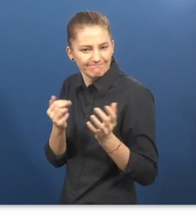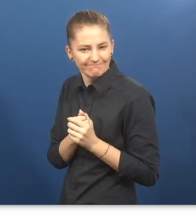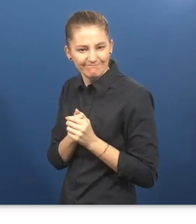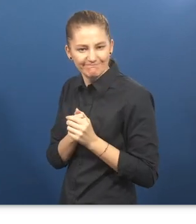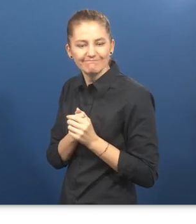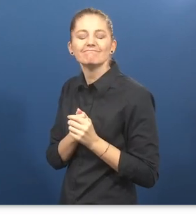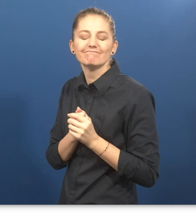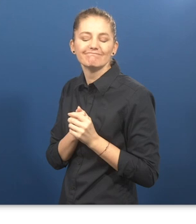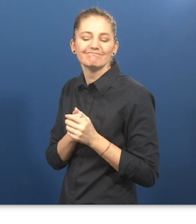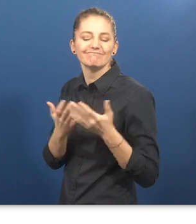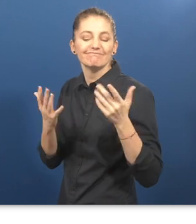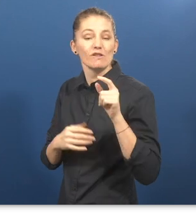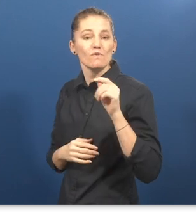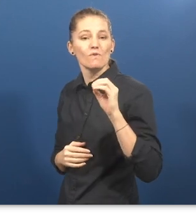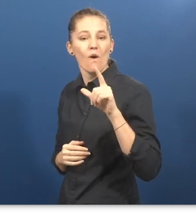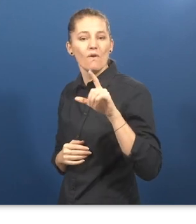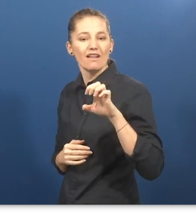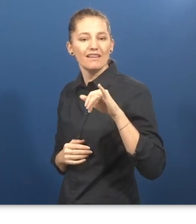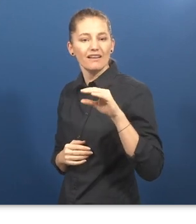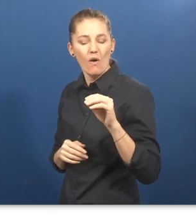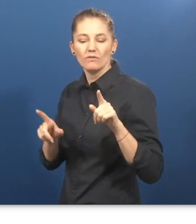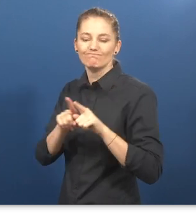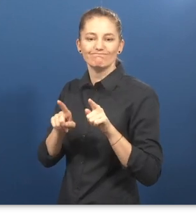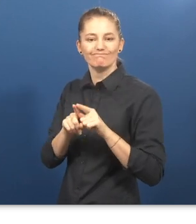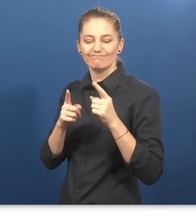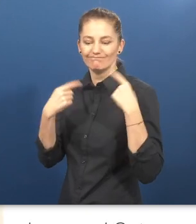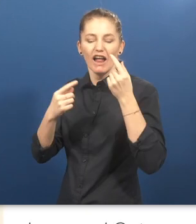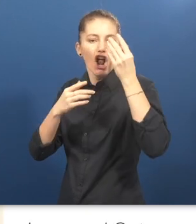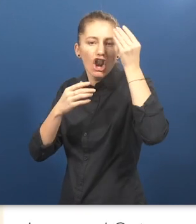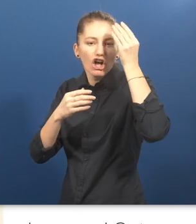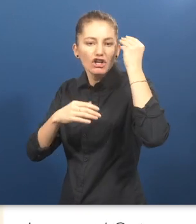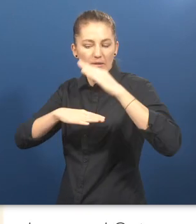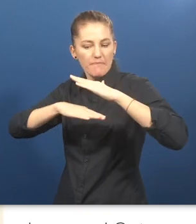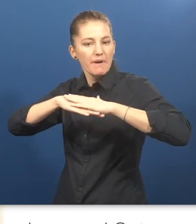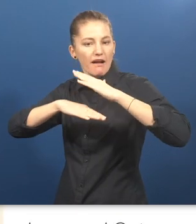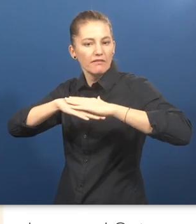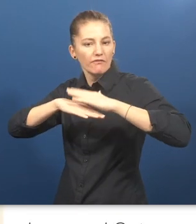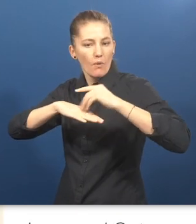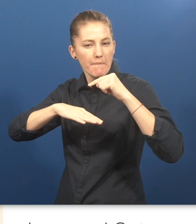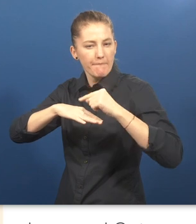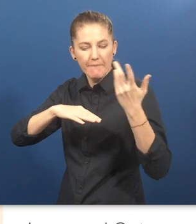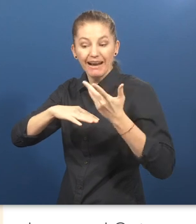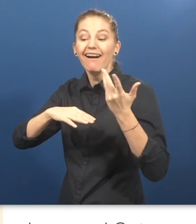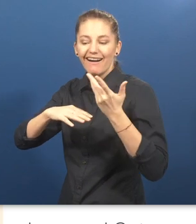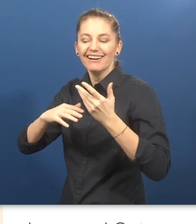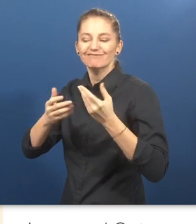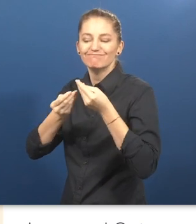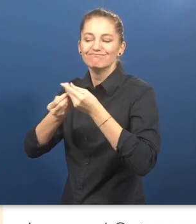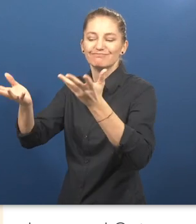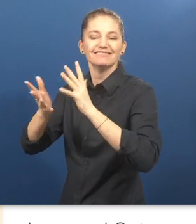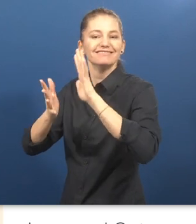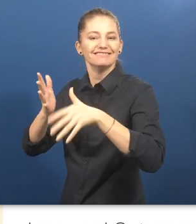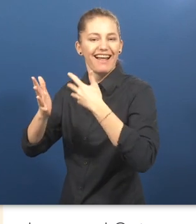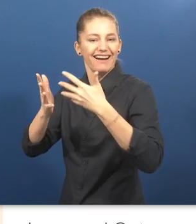Andre Olsvik Elvestad, founder of SignLab. So what are the essential elements of our innovation?